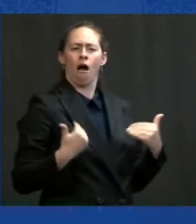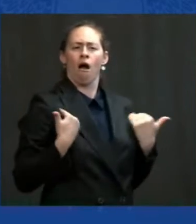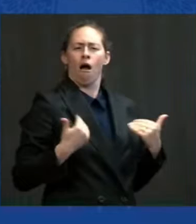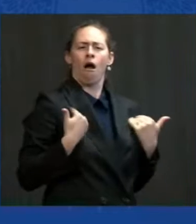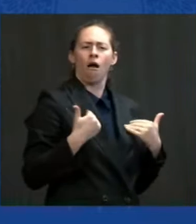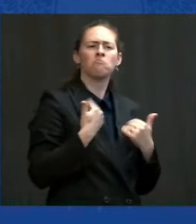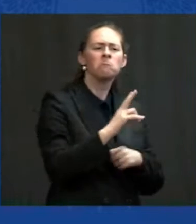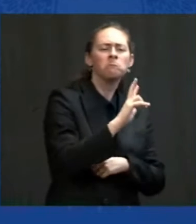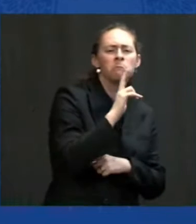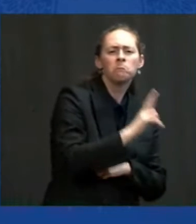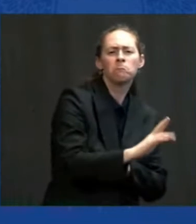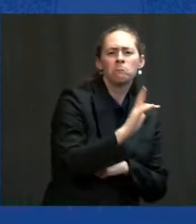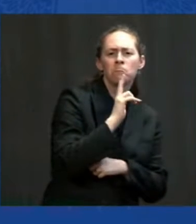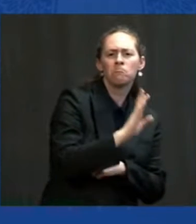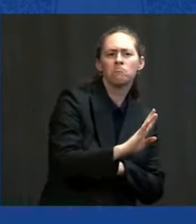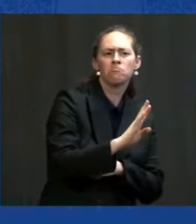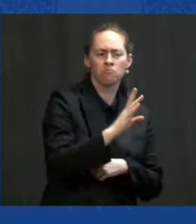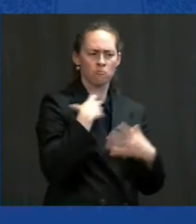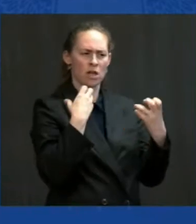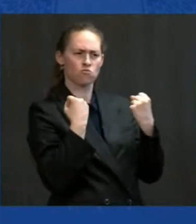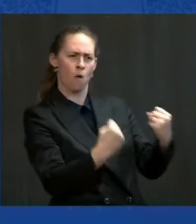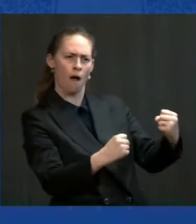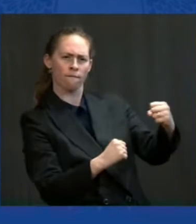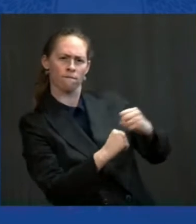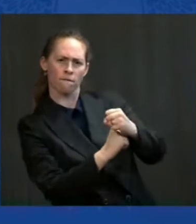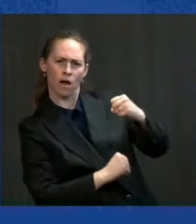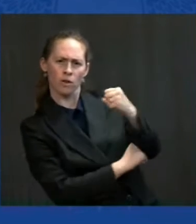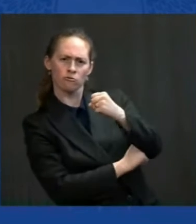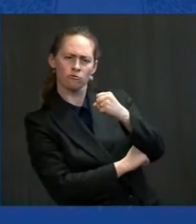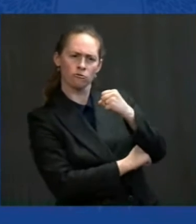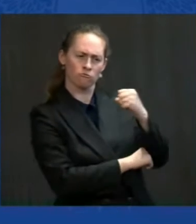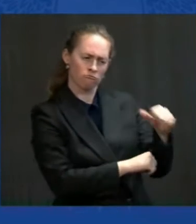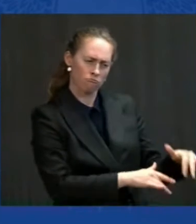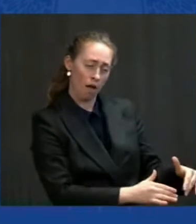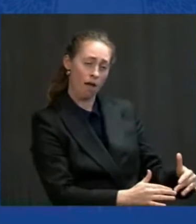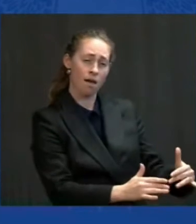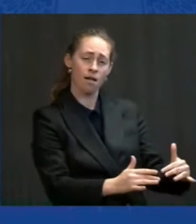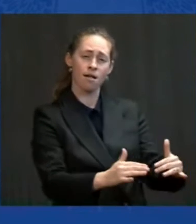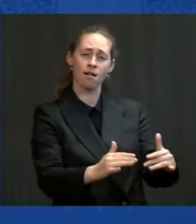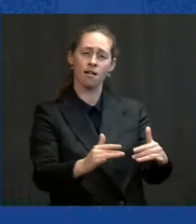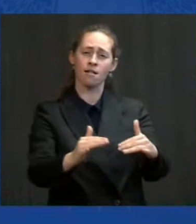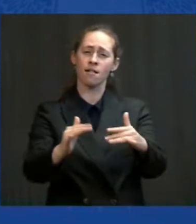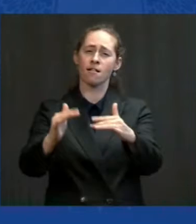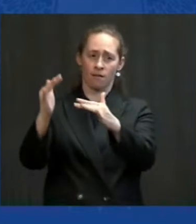building on what the governor has been doing here in Illinois.